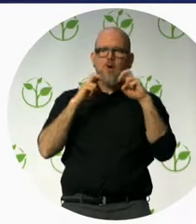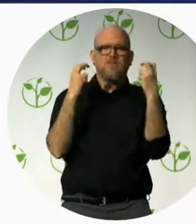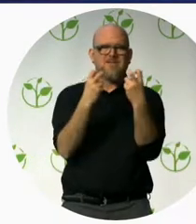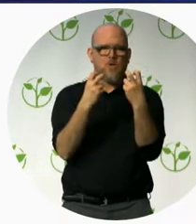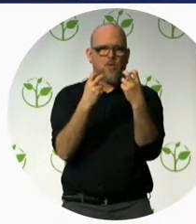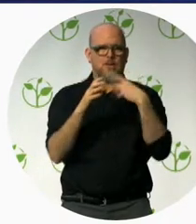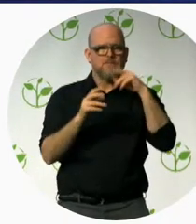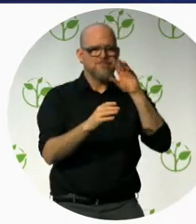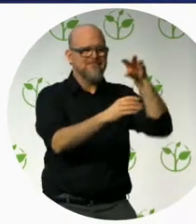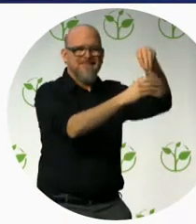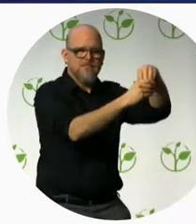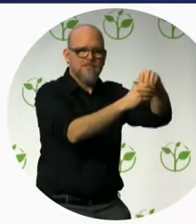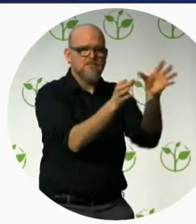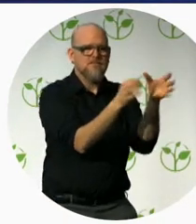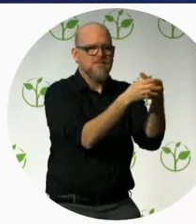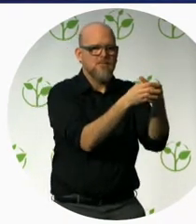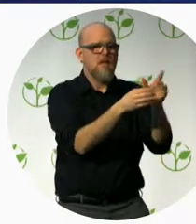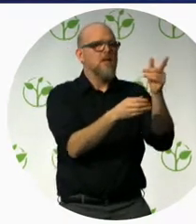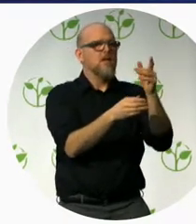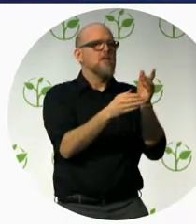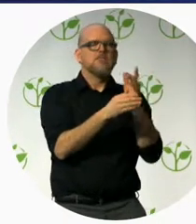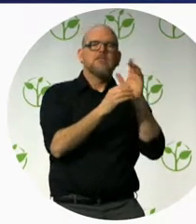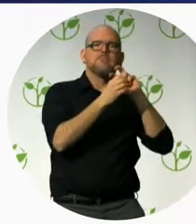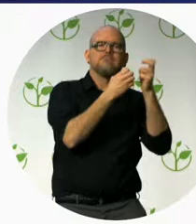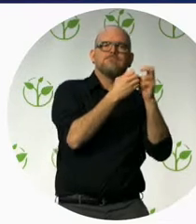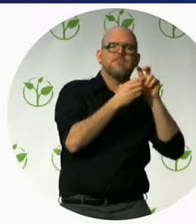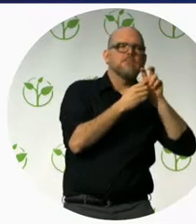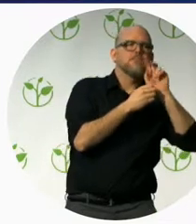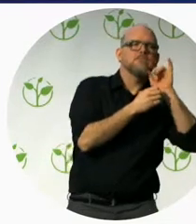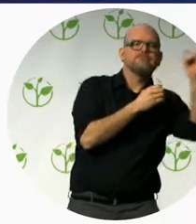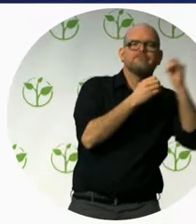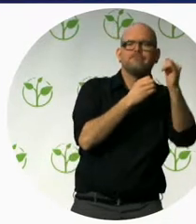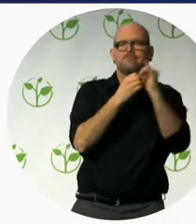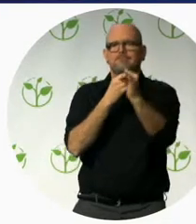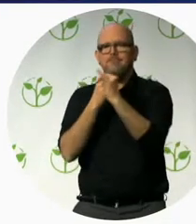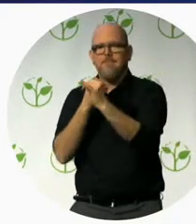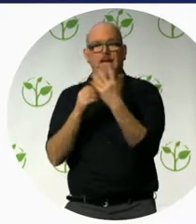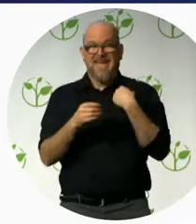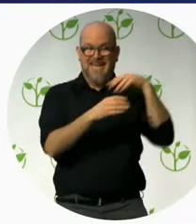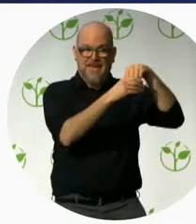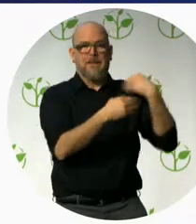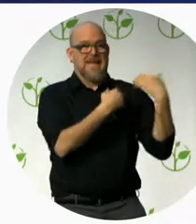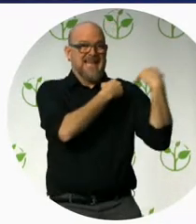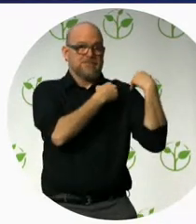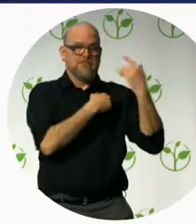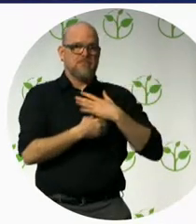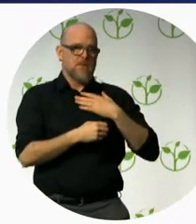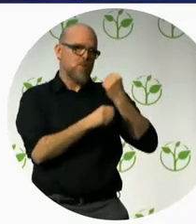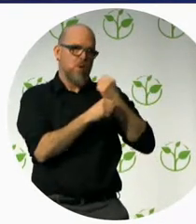Committee, and he's Vice Chair of the European Parliament's Disability Intergroup. I would call on him to